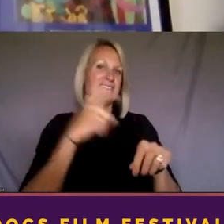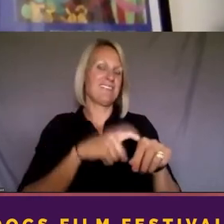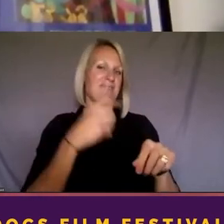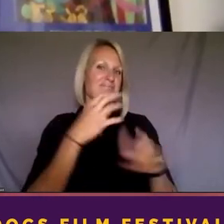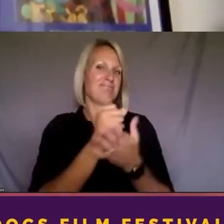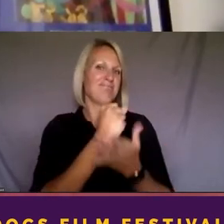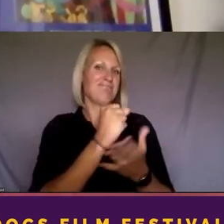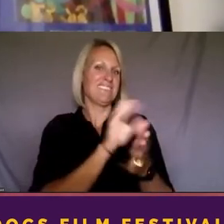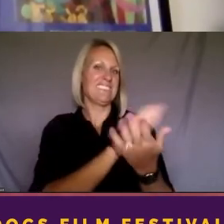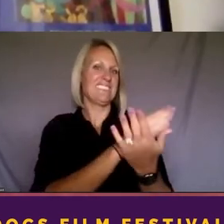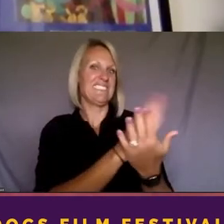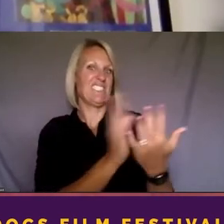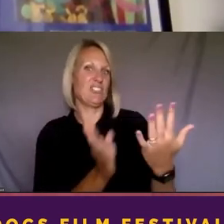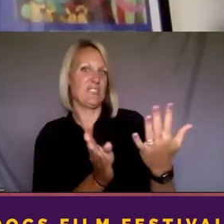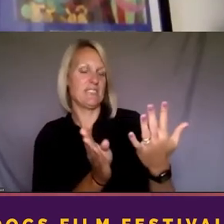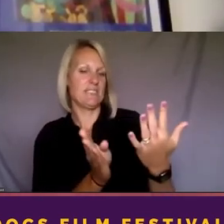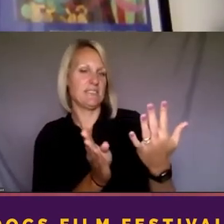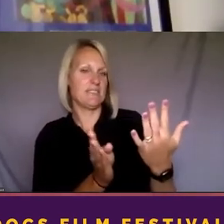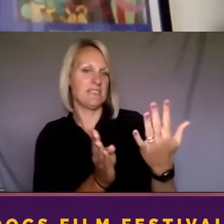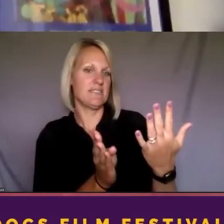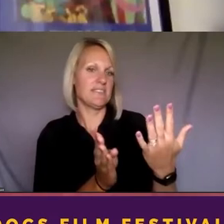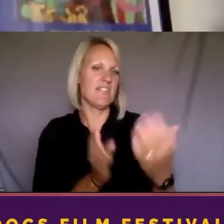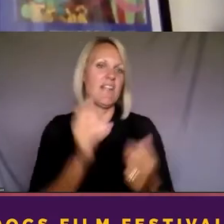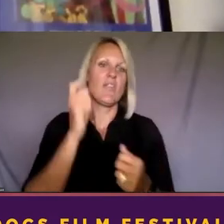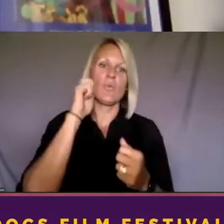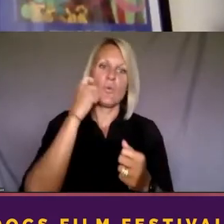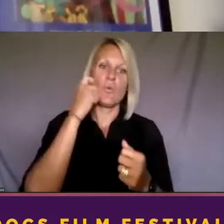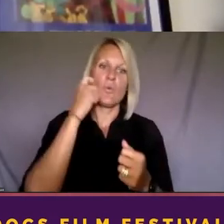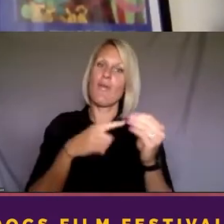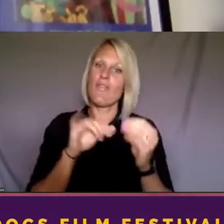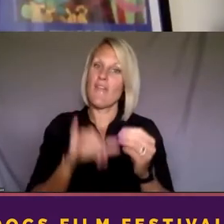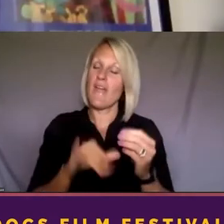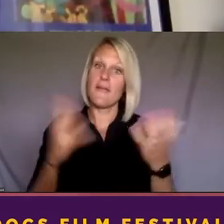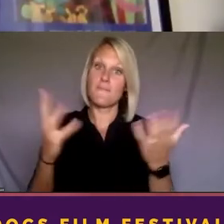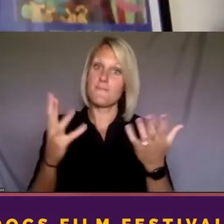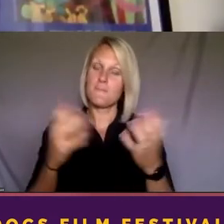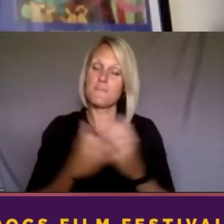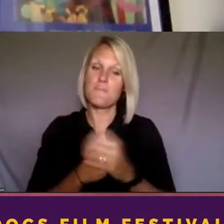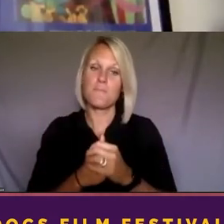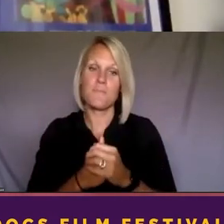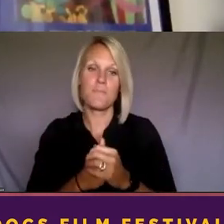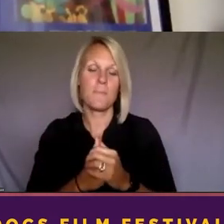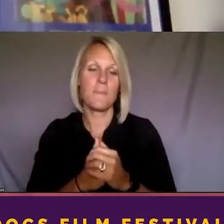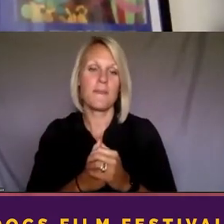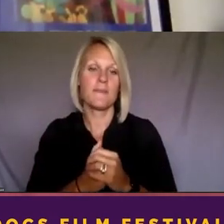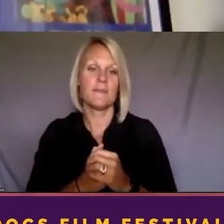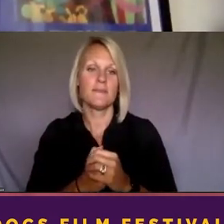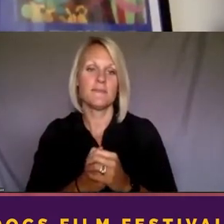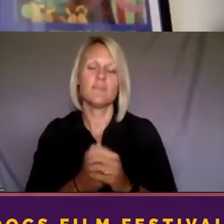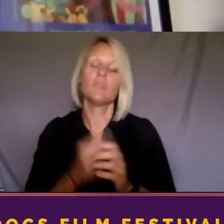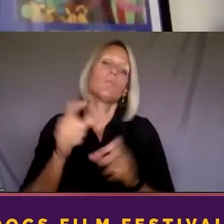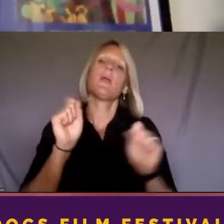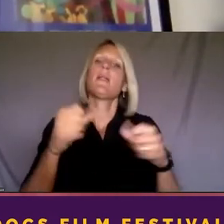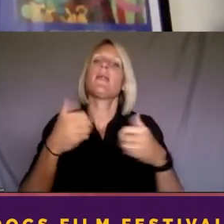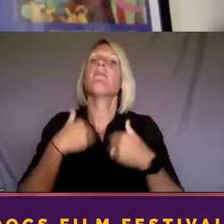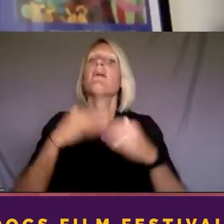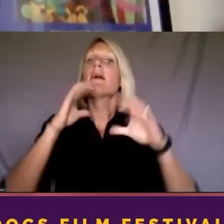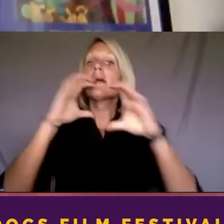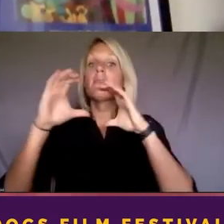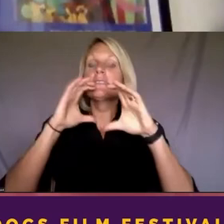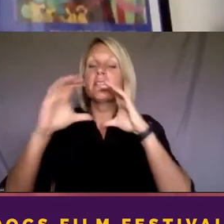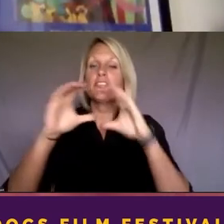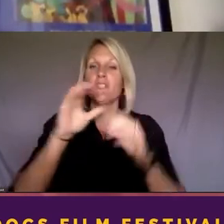to work on a series like this. And what's cool about that is you can have conversation series. So